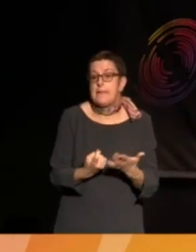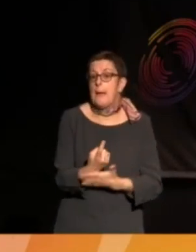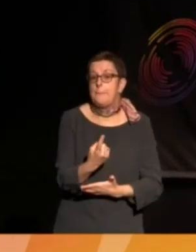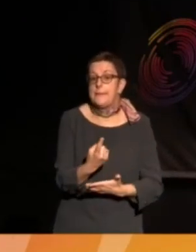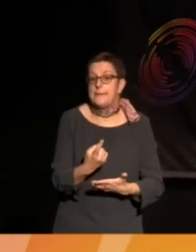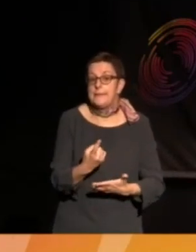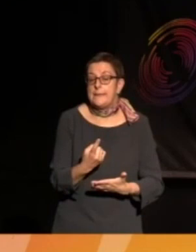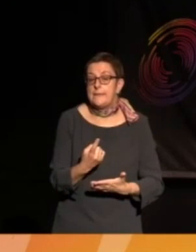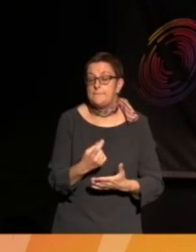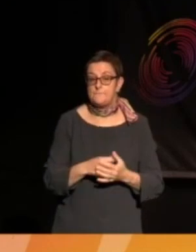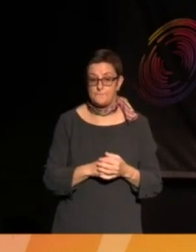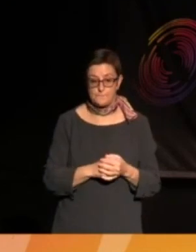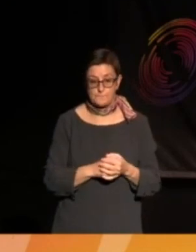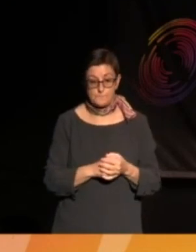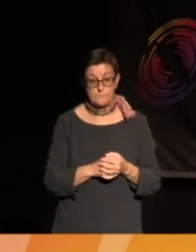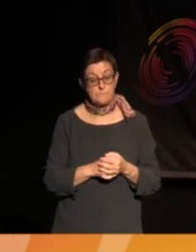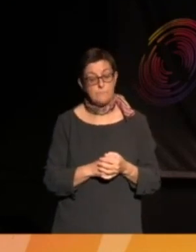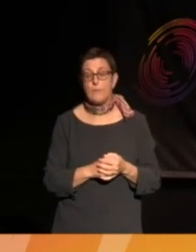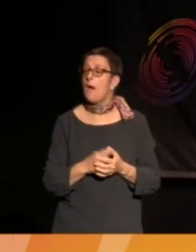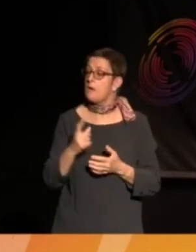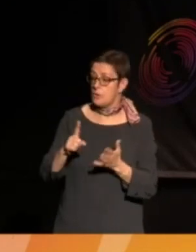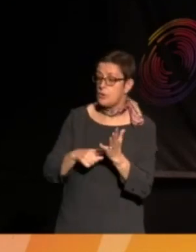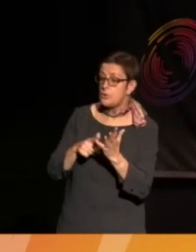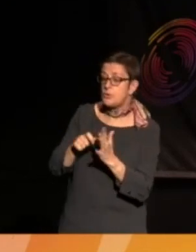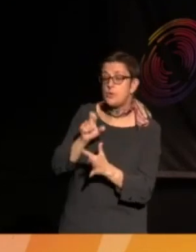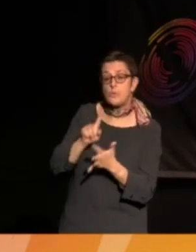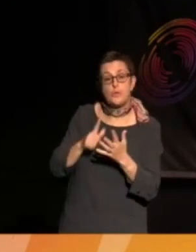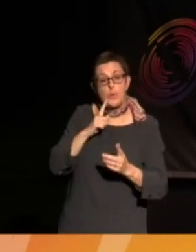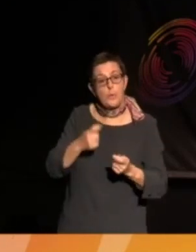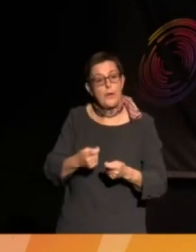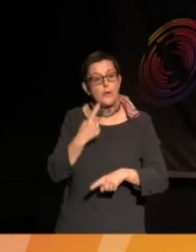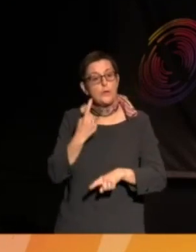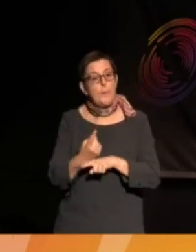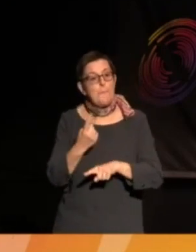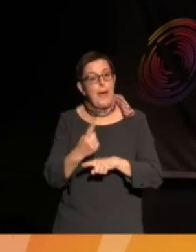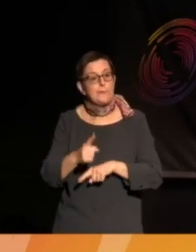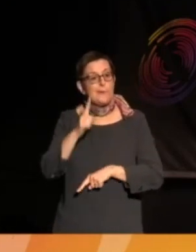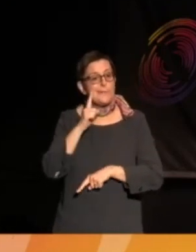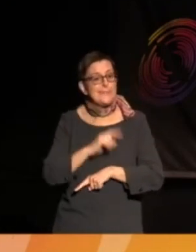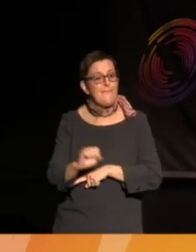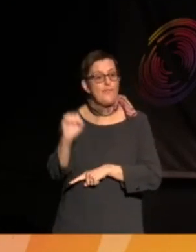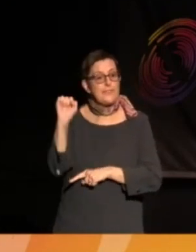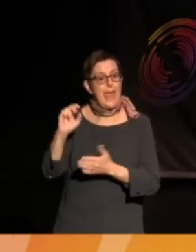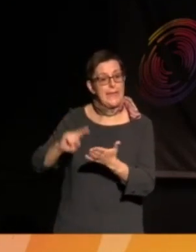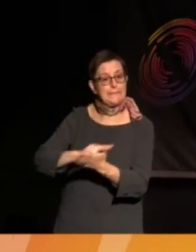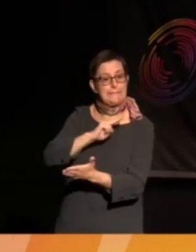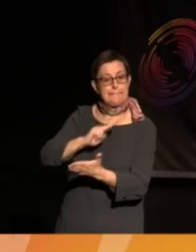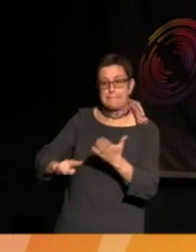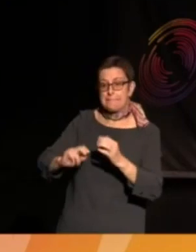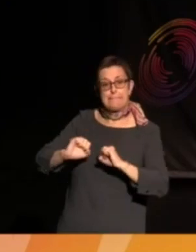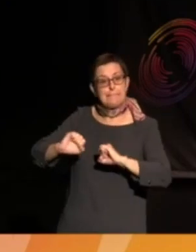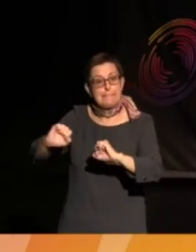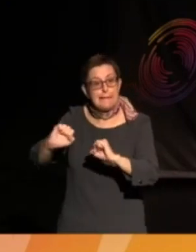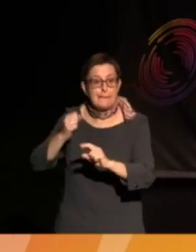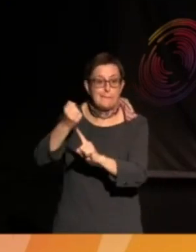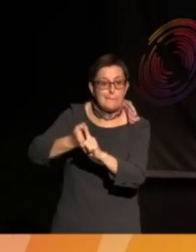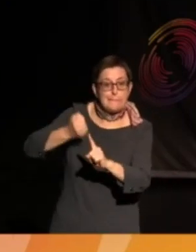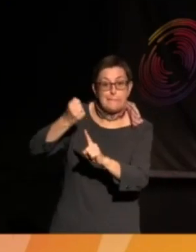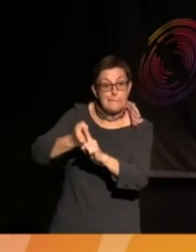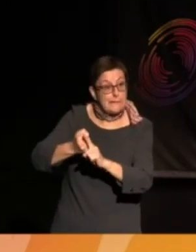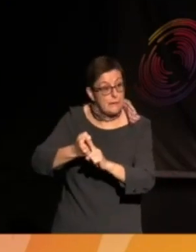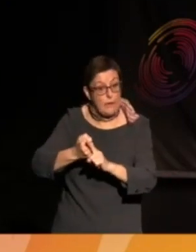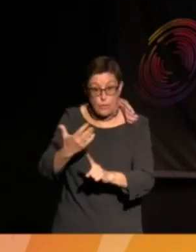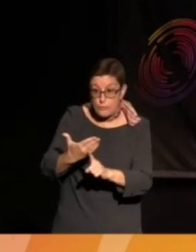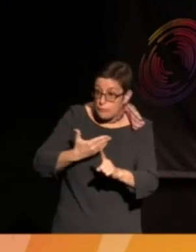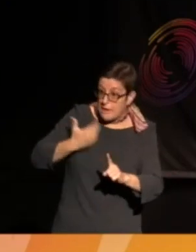you know, over 100 years since the suffragettes won the right to vote for women, has that changed much enough for women? Definitely not. And